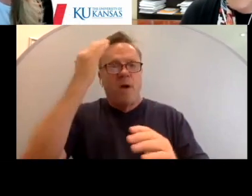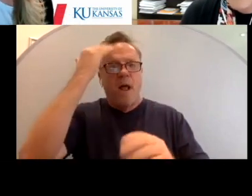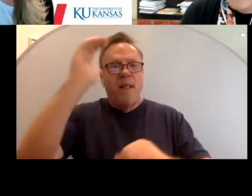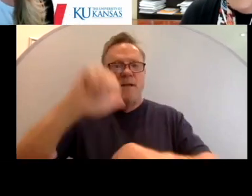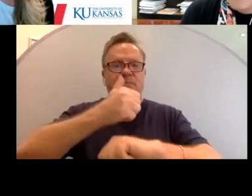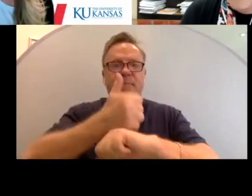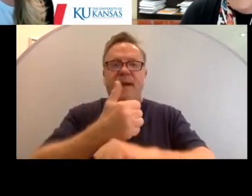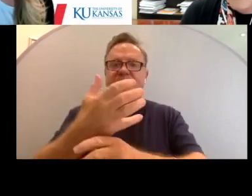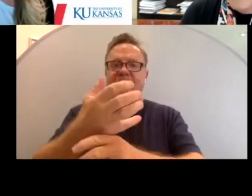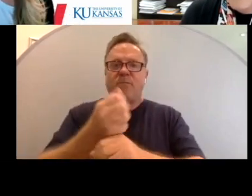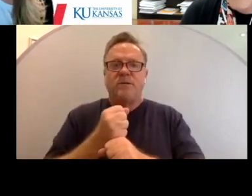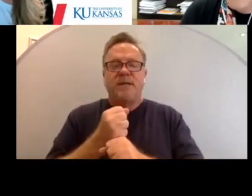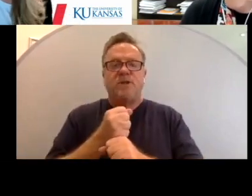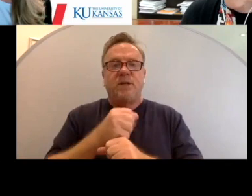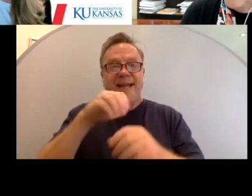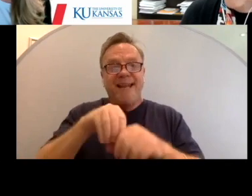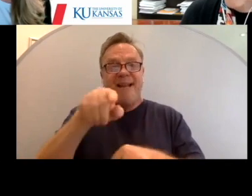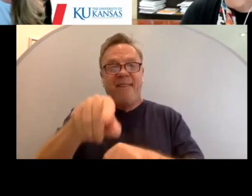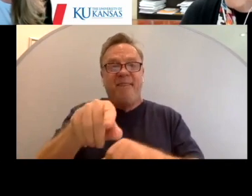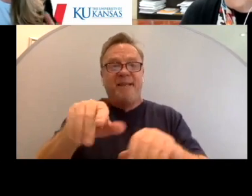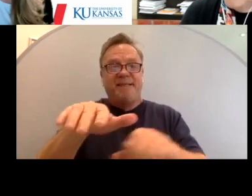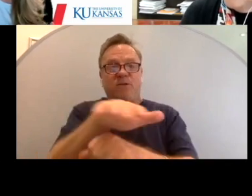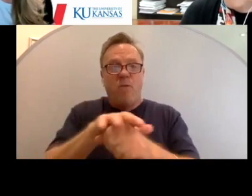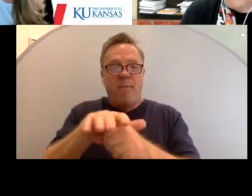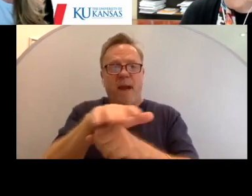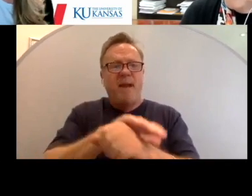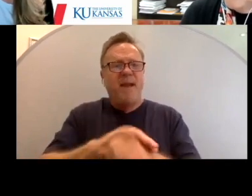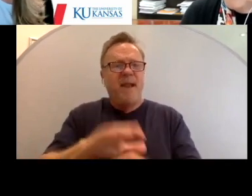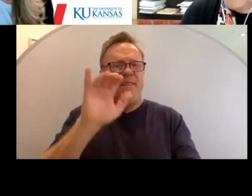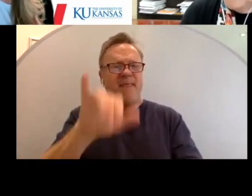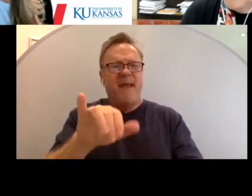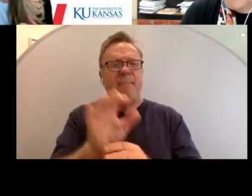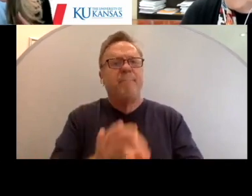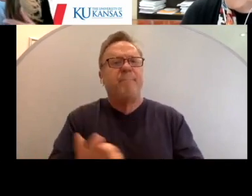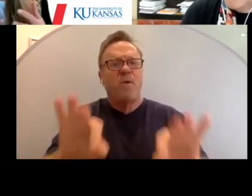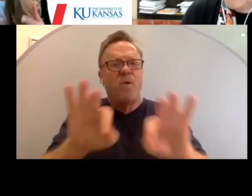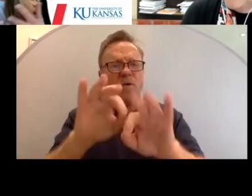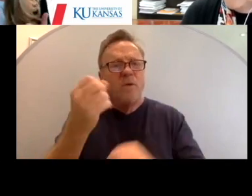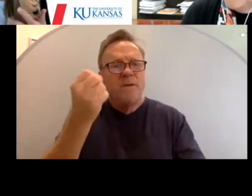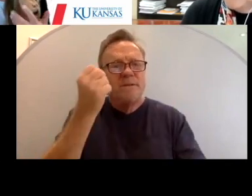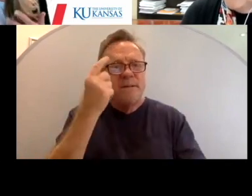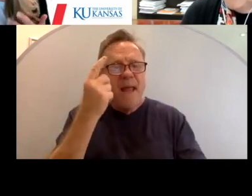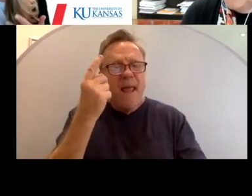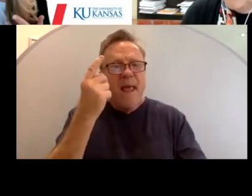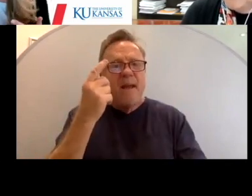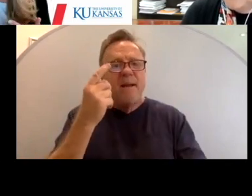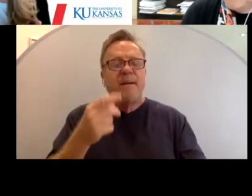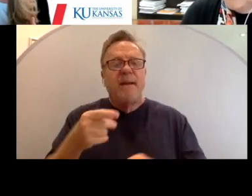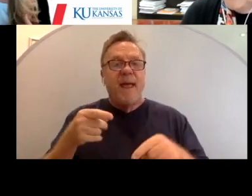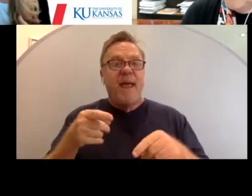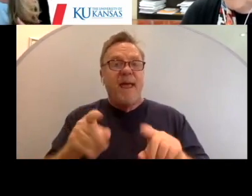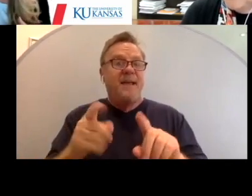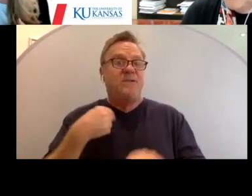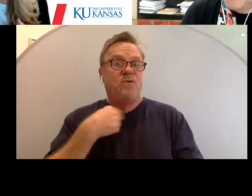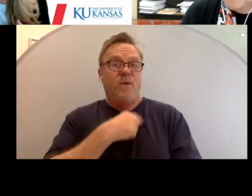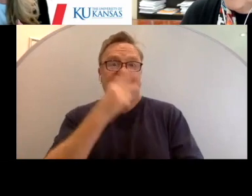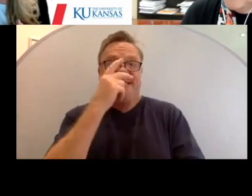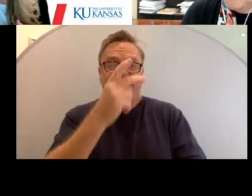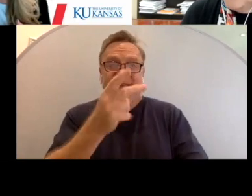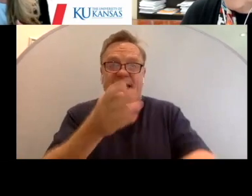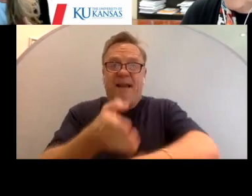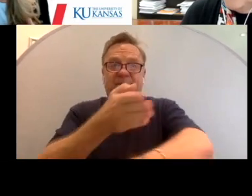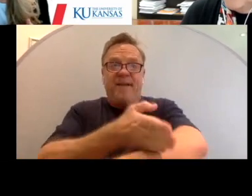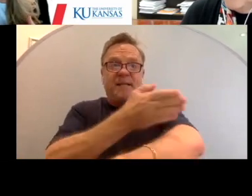in this domain. And I think that's an important thing to understand because as we see some of these advancements in